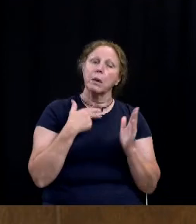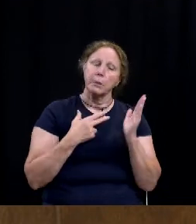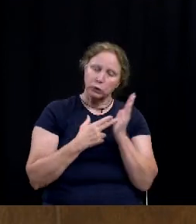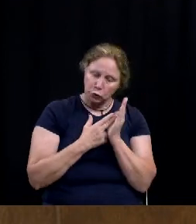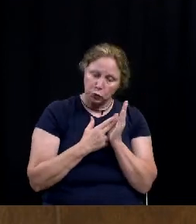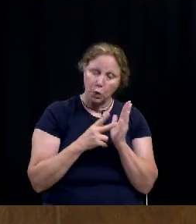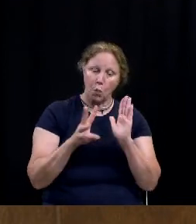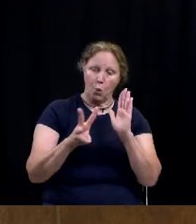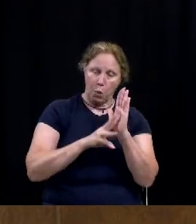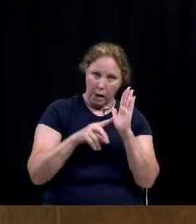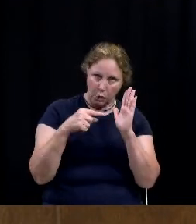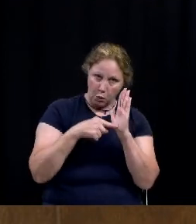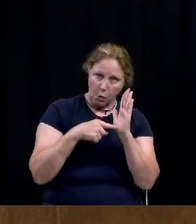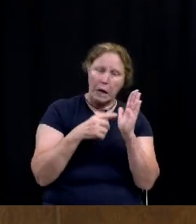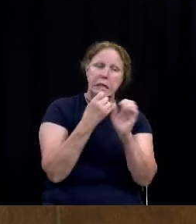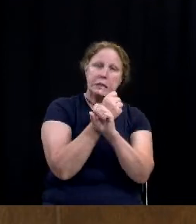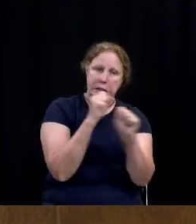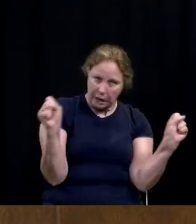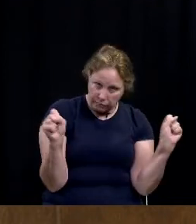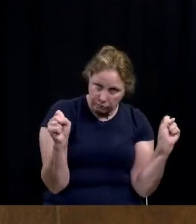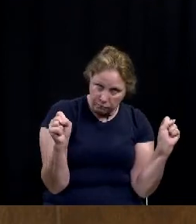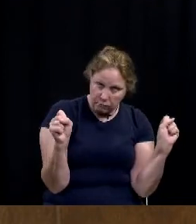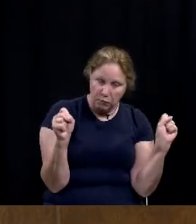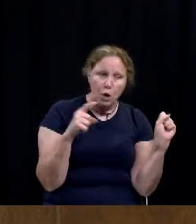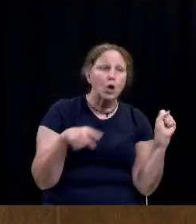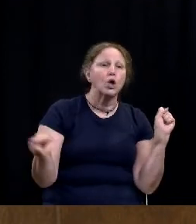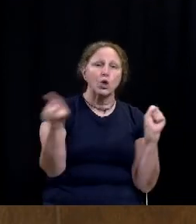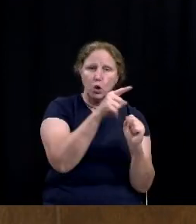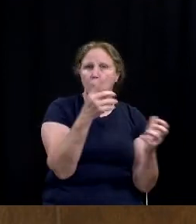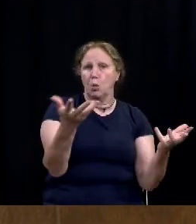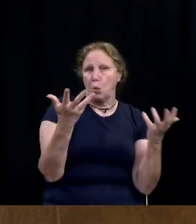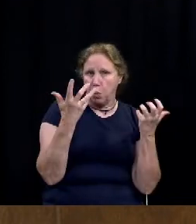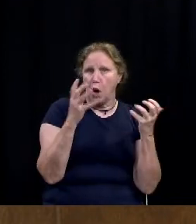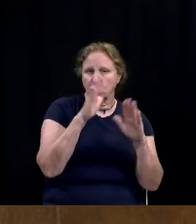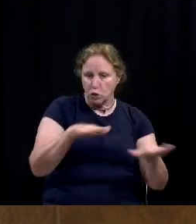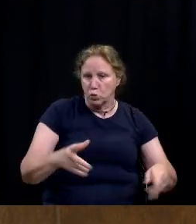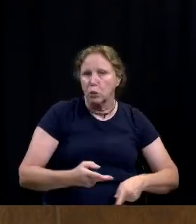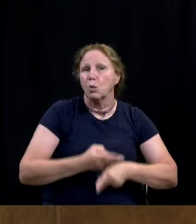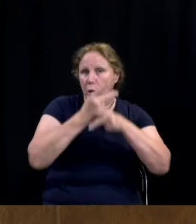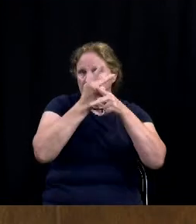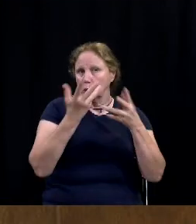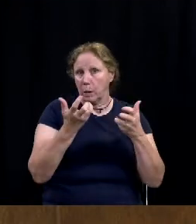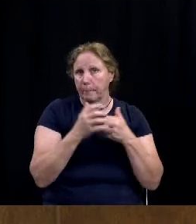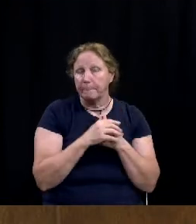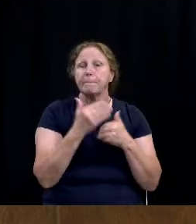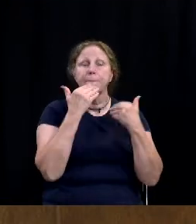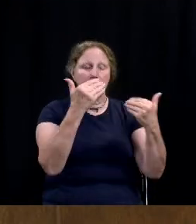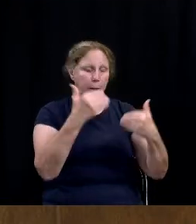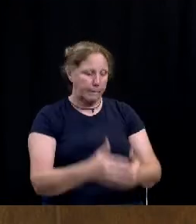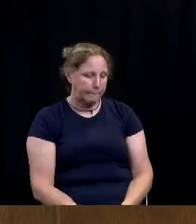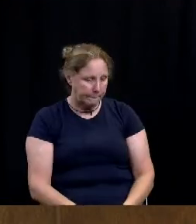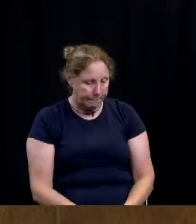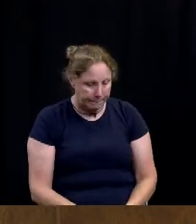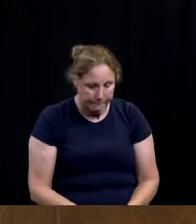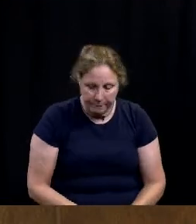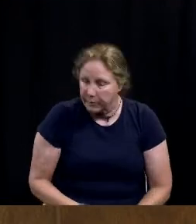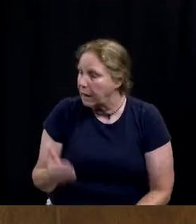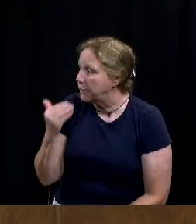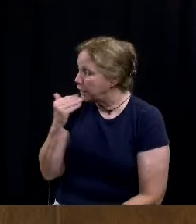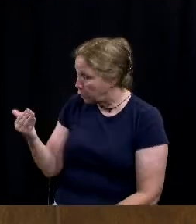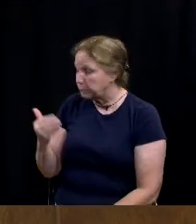waco is that safe place that you desire to raise your family in thank you thank you sir